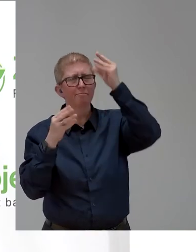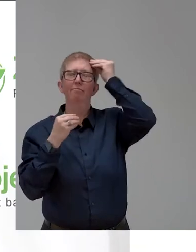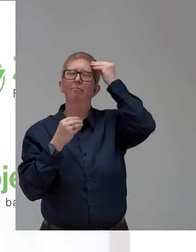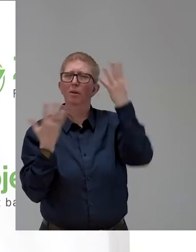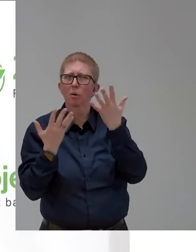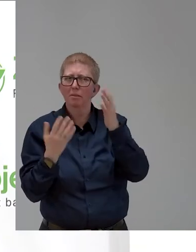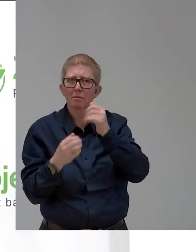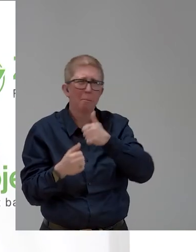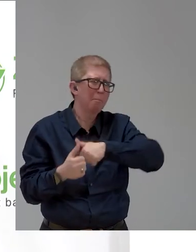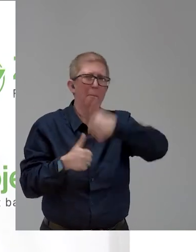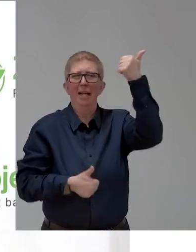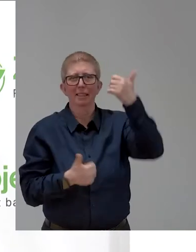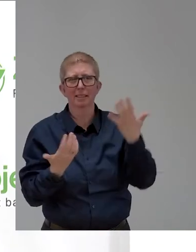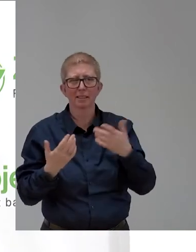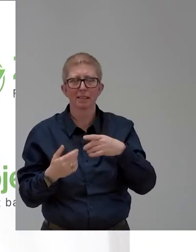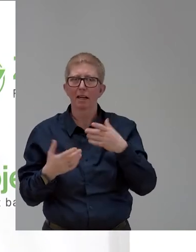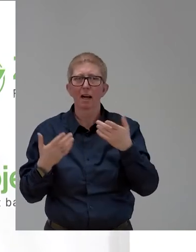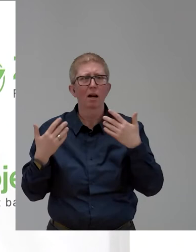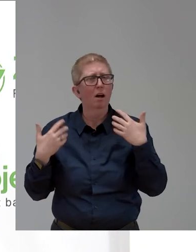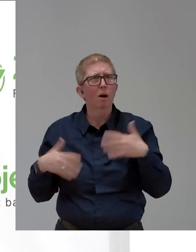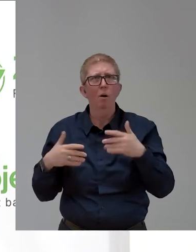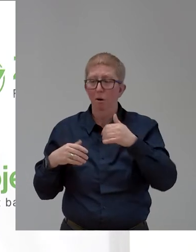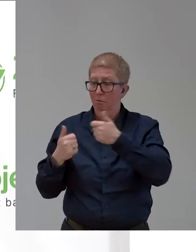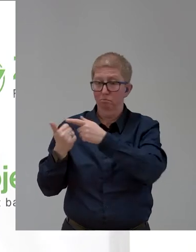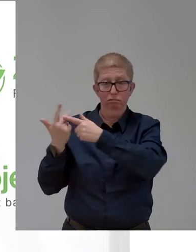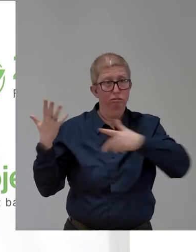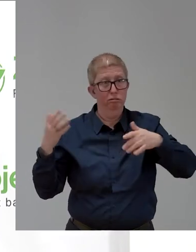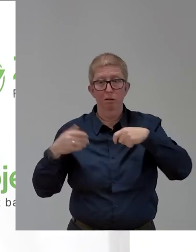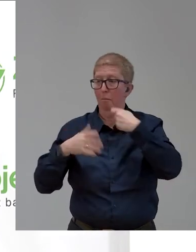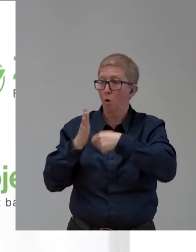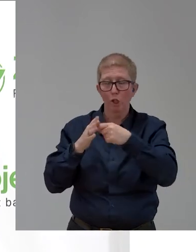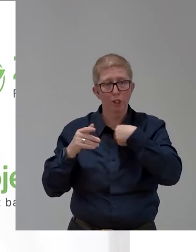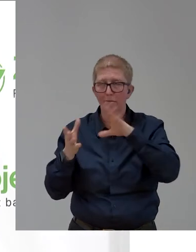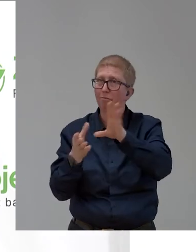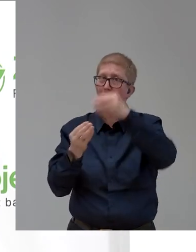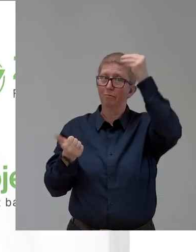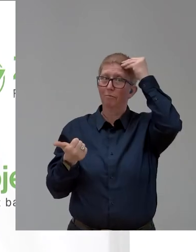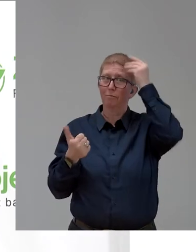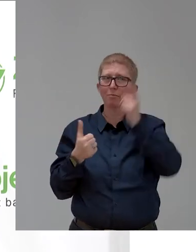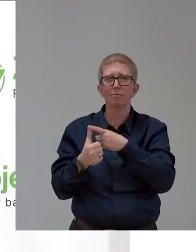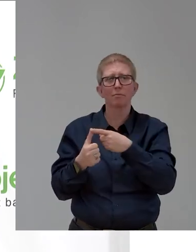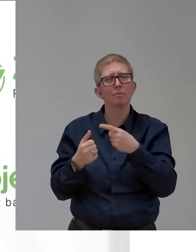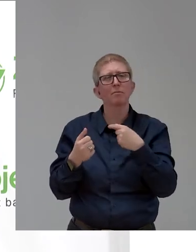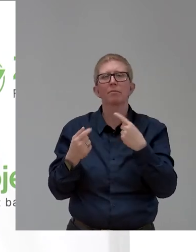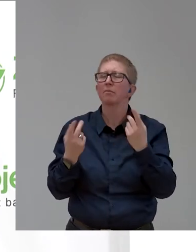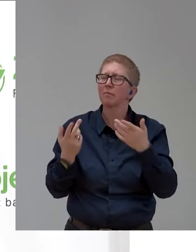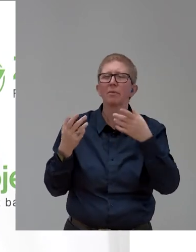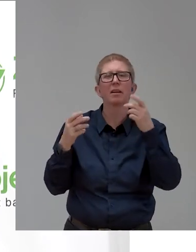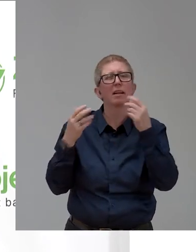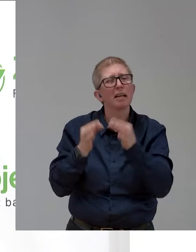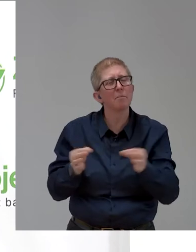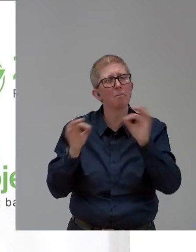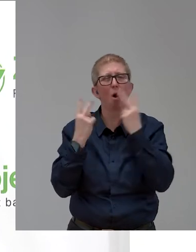forever stay in my memory. And what is great because they show all the different important aspects for employment.